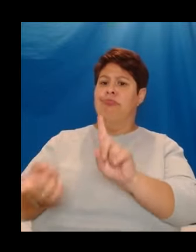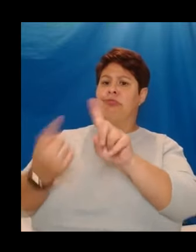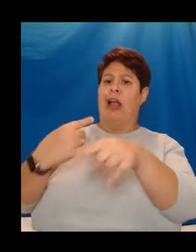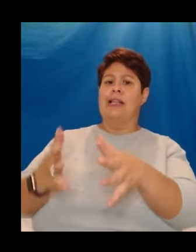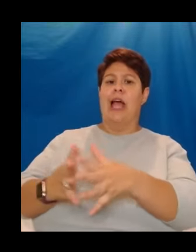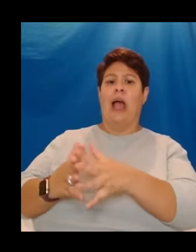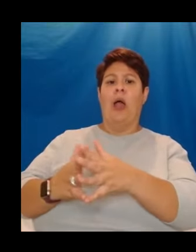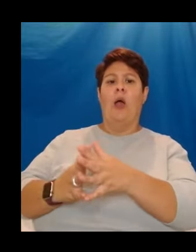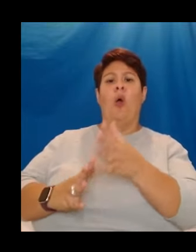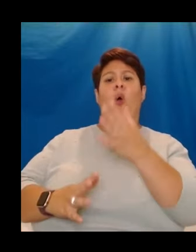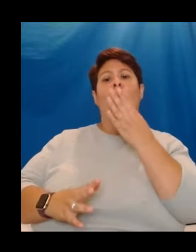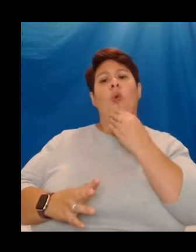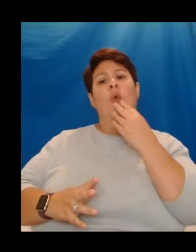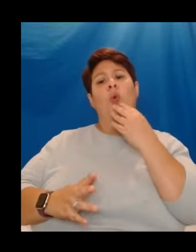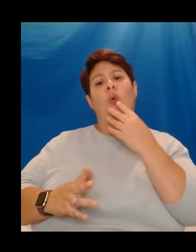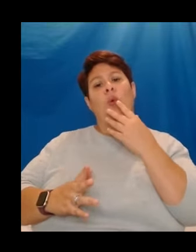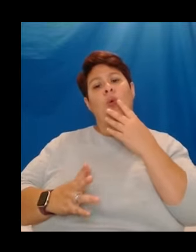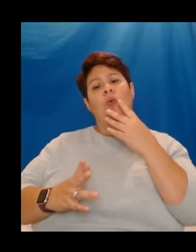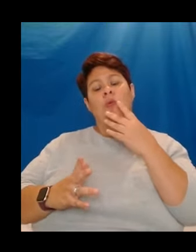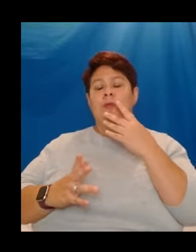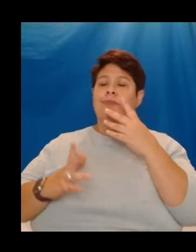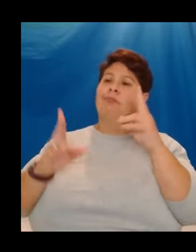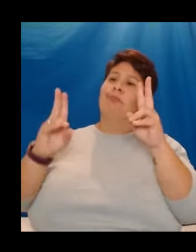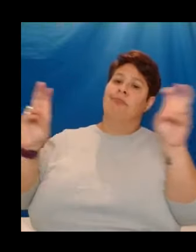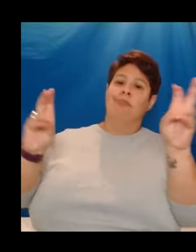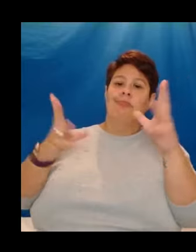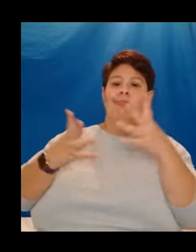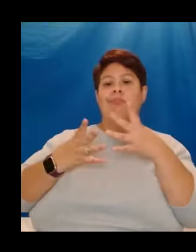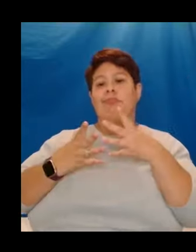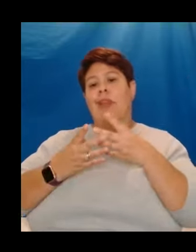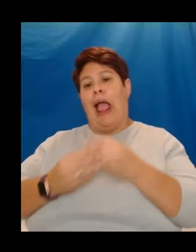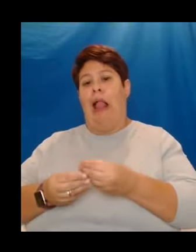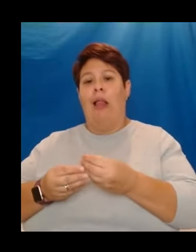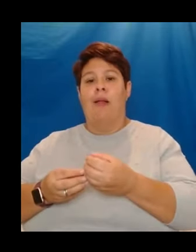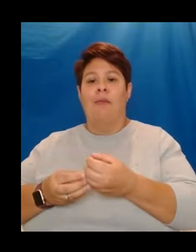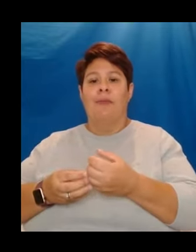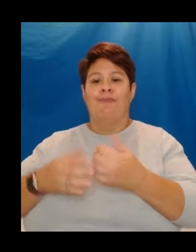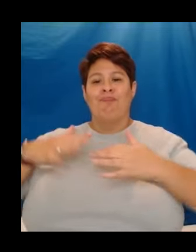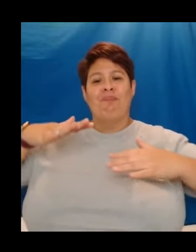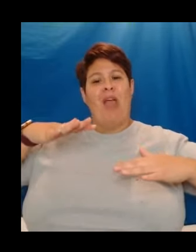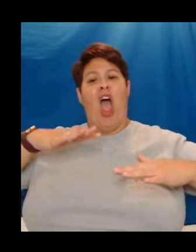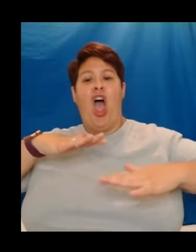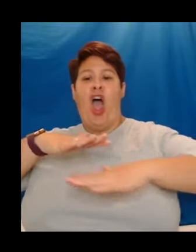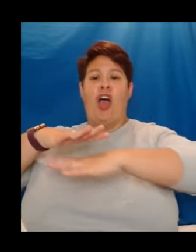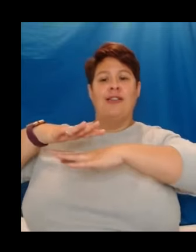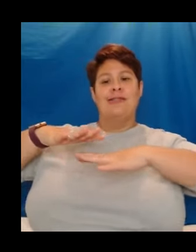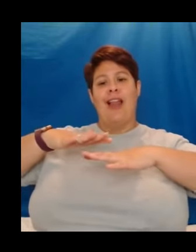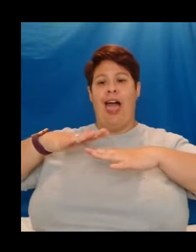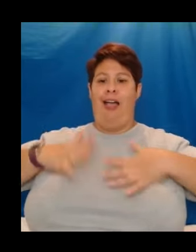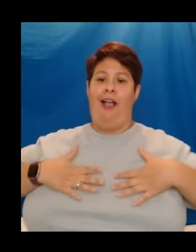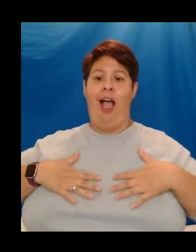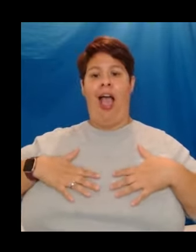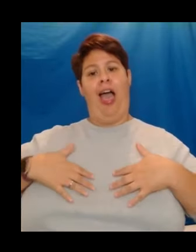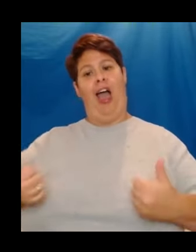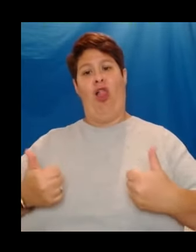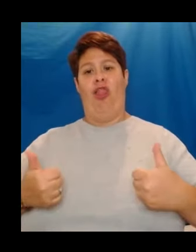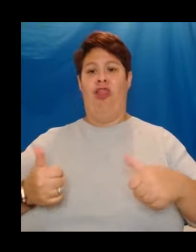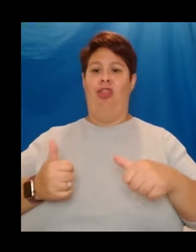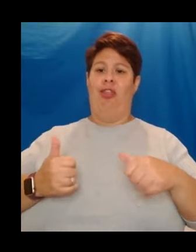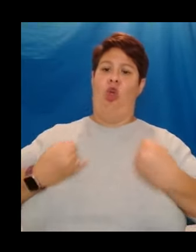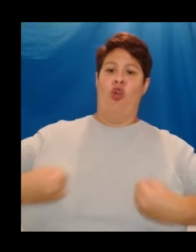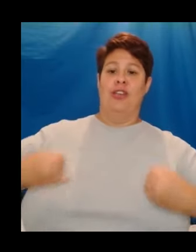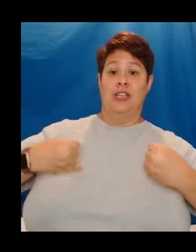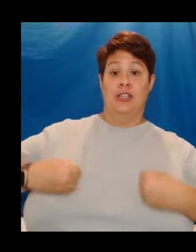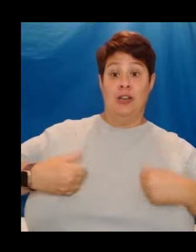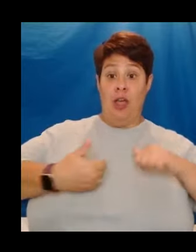the term that helped them accept this unnecessary death. Underlying health condition. My friend Liz Carr